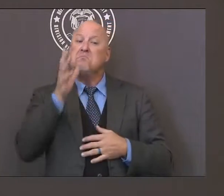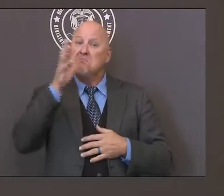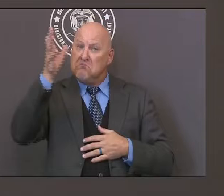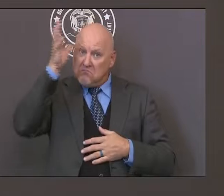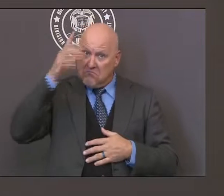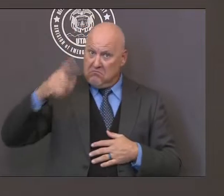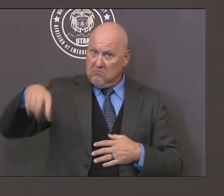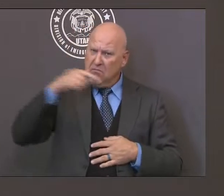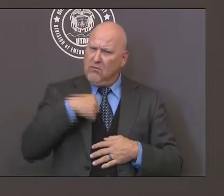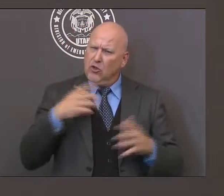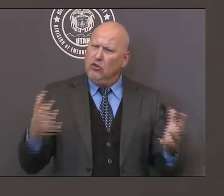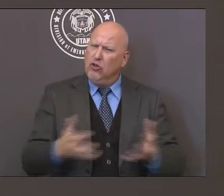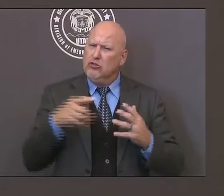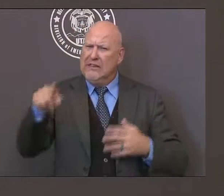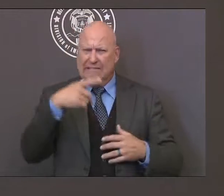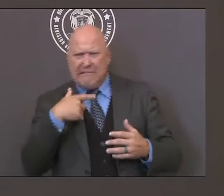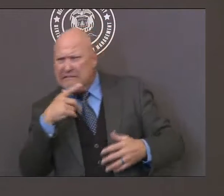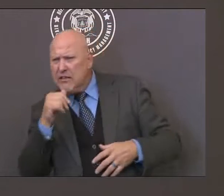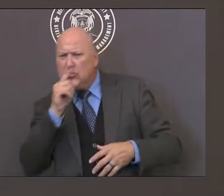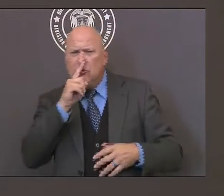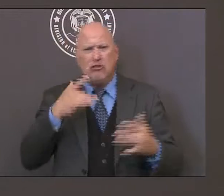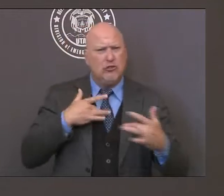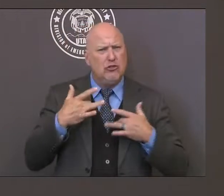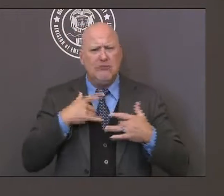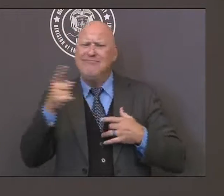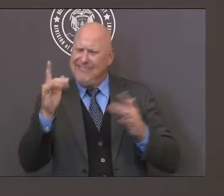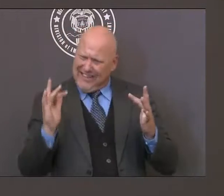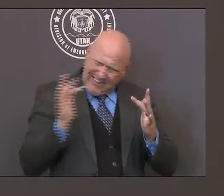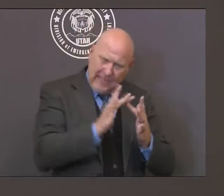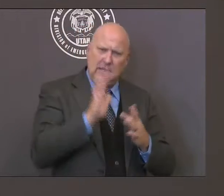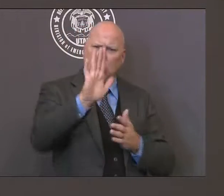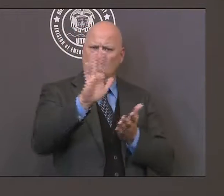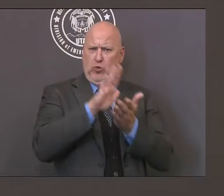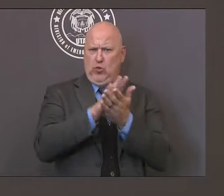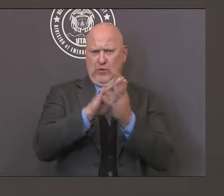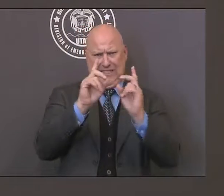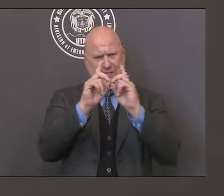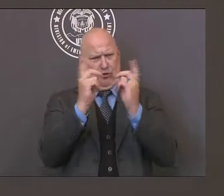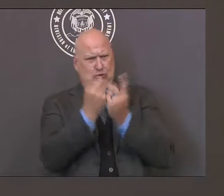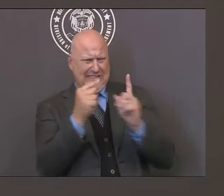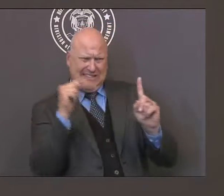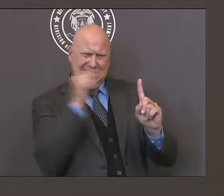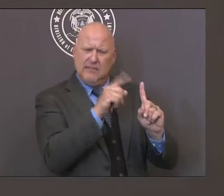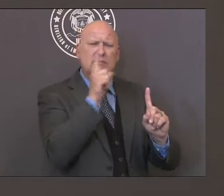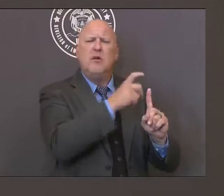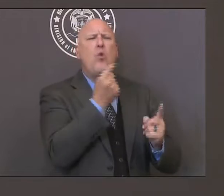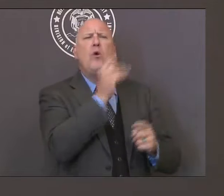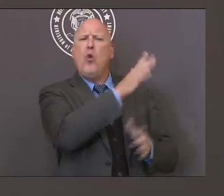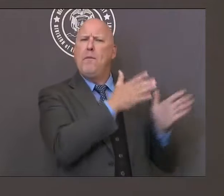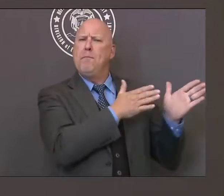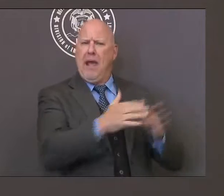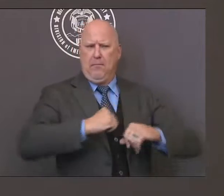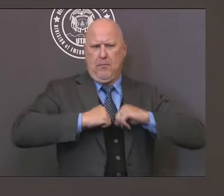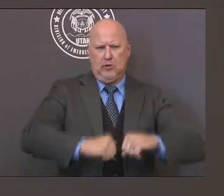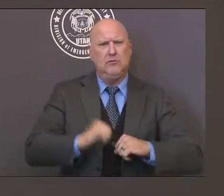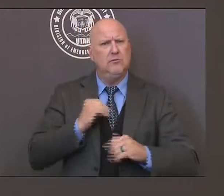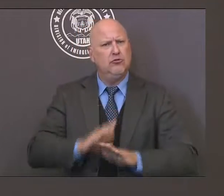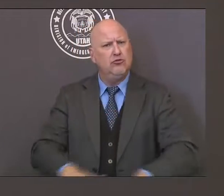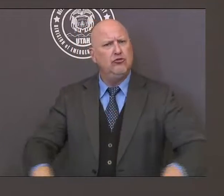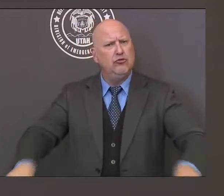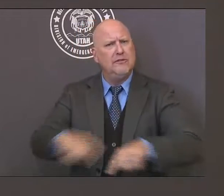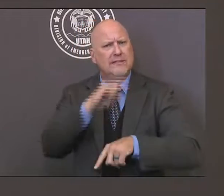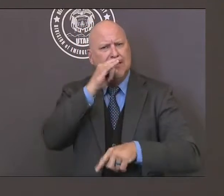the state health department Utah's 13 local health districts and the Utah State Board of Education